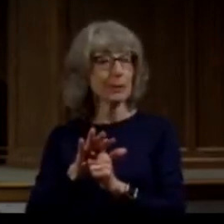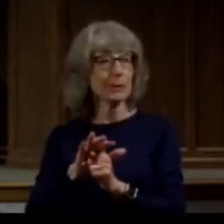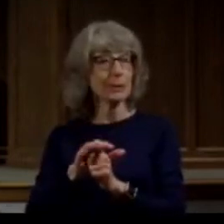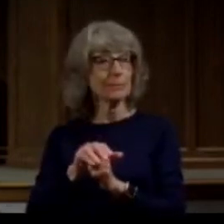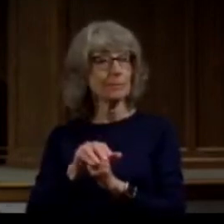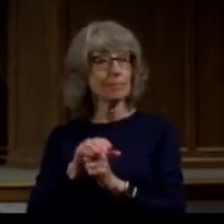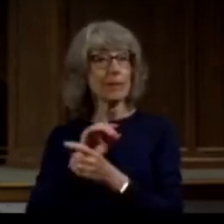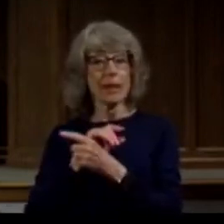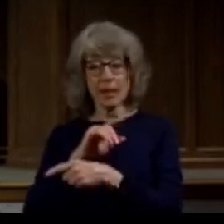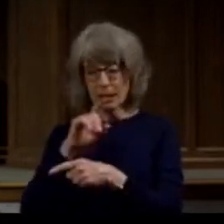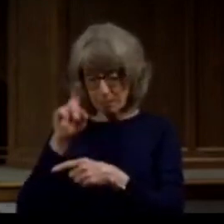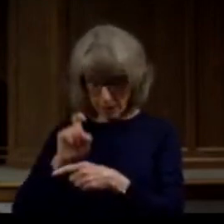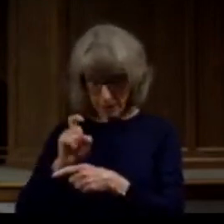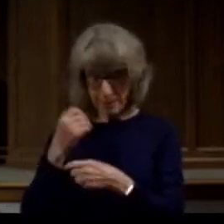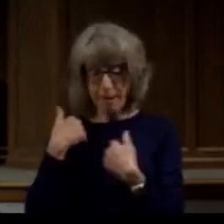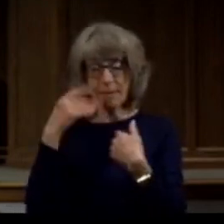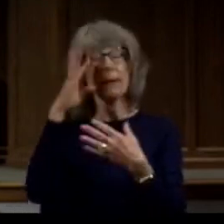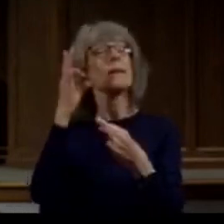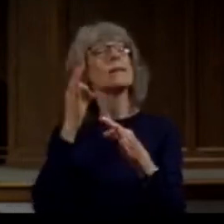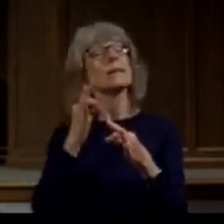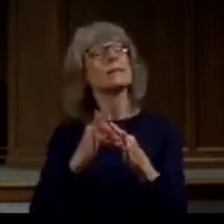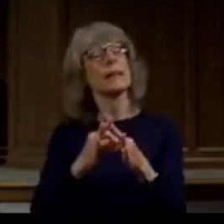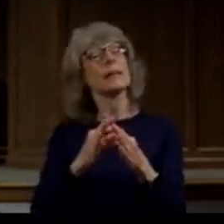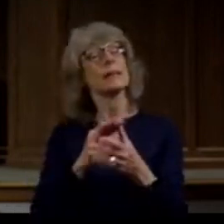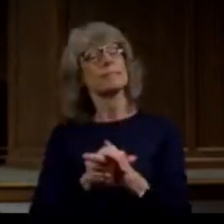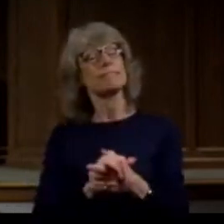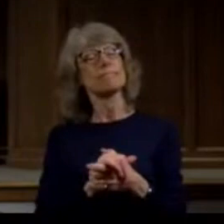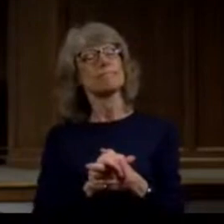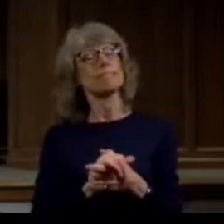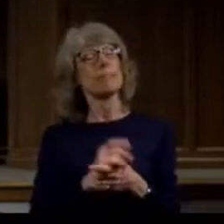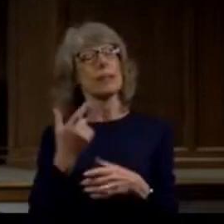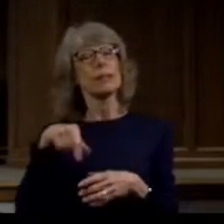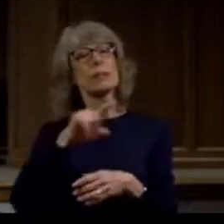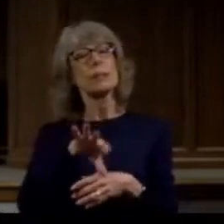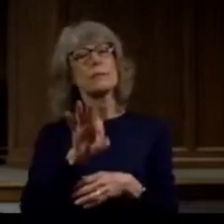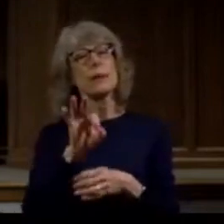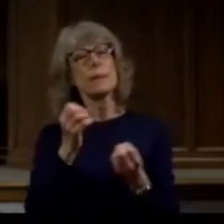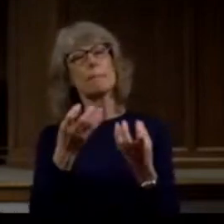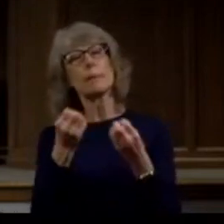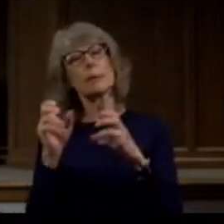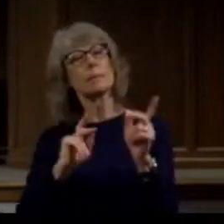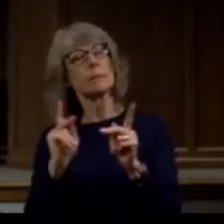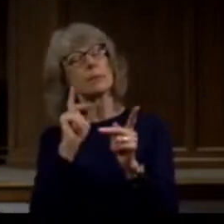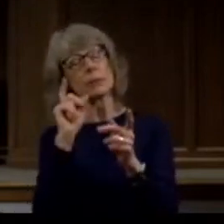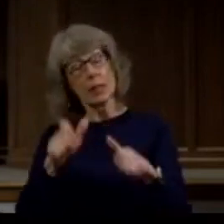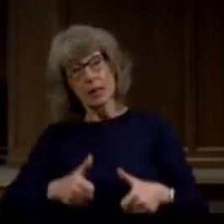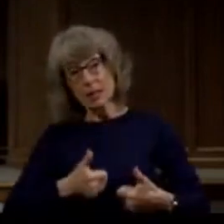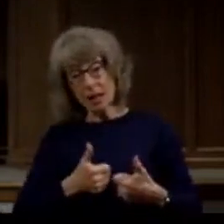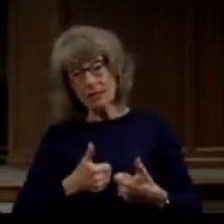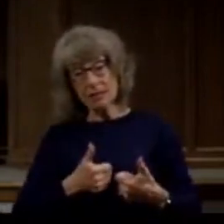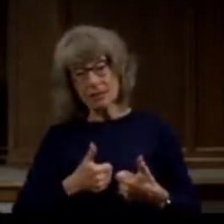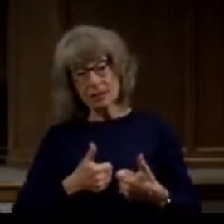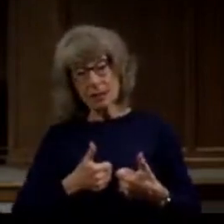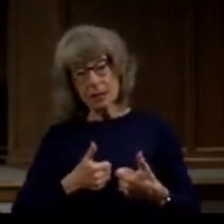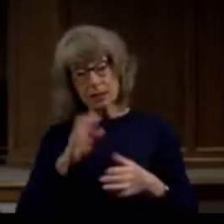greater faith. And what you'll find in many people's lives is that the reason their faith is no longer growing is because